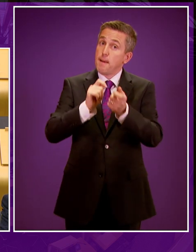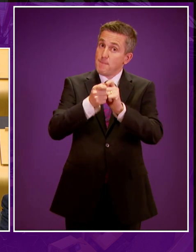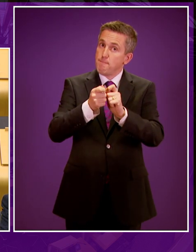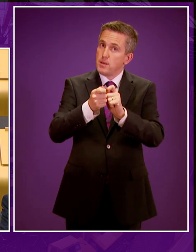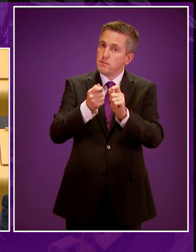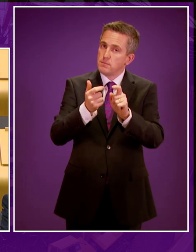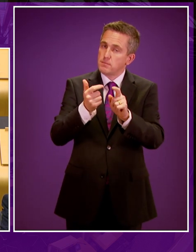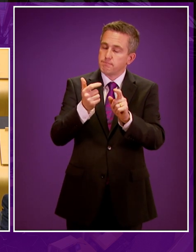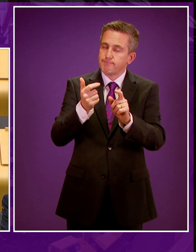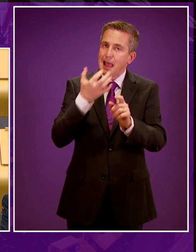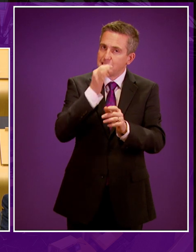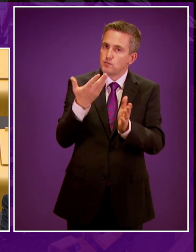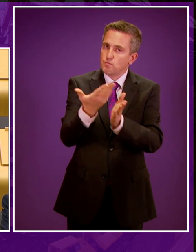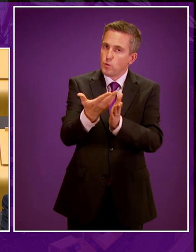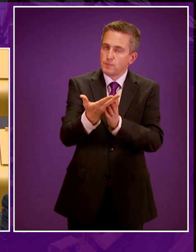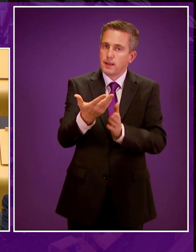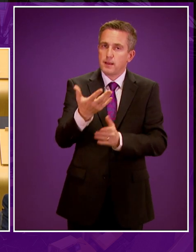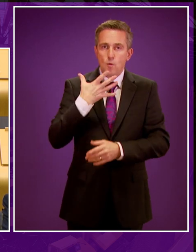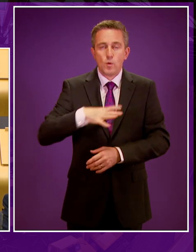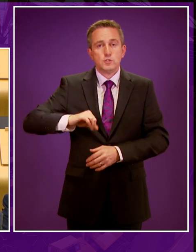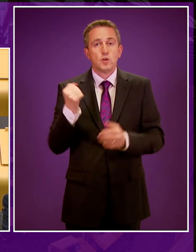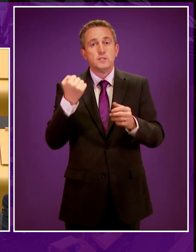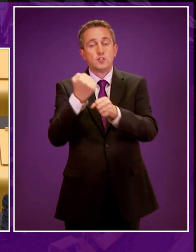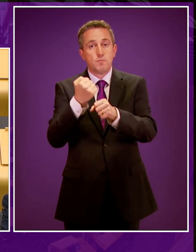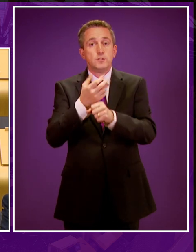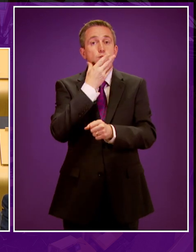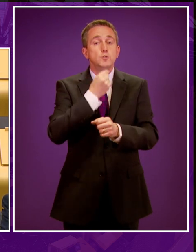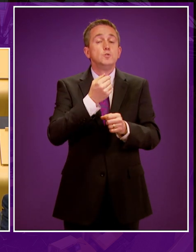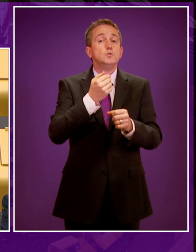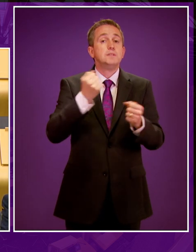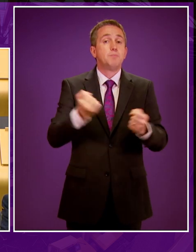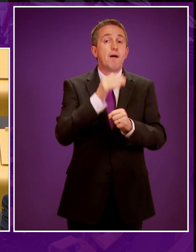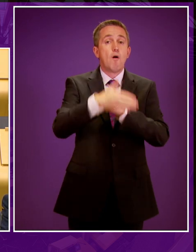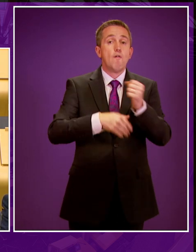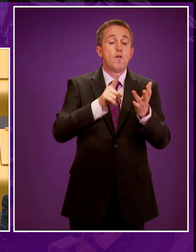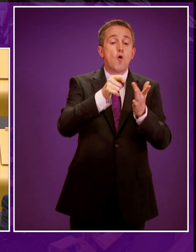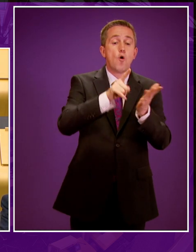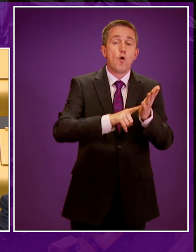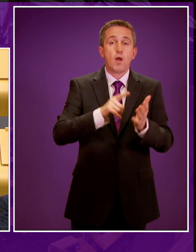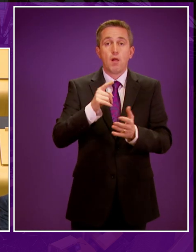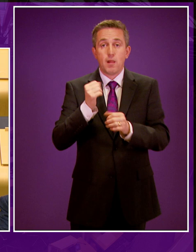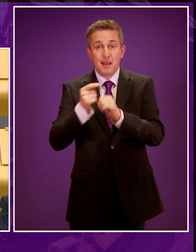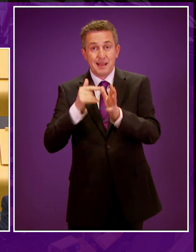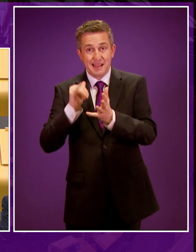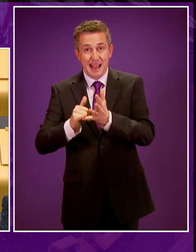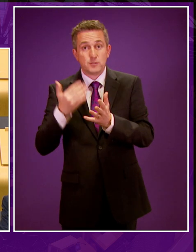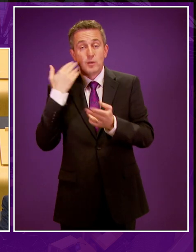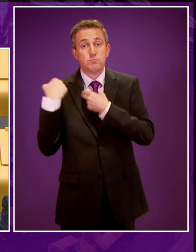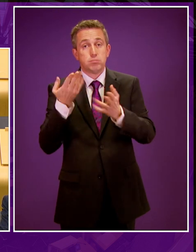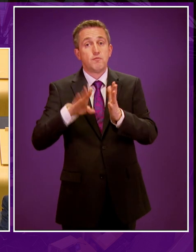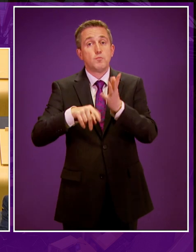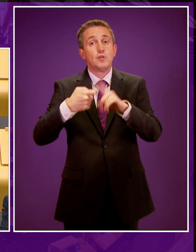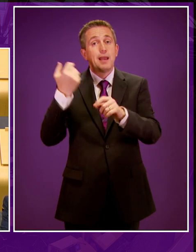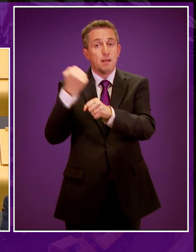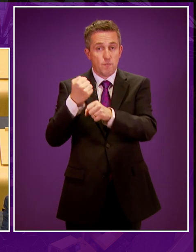goes further. It calls for the Scottish government to use its powers over oil and gas licensing when these are transferred from the UK government. We